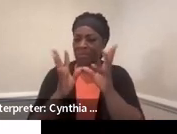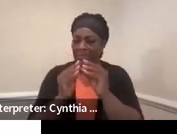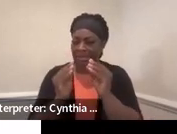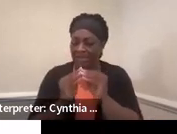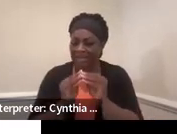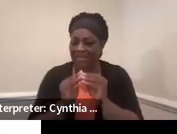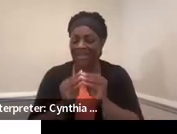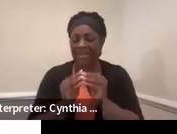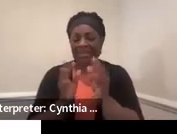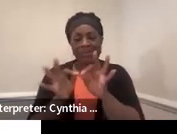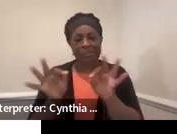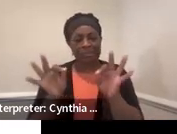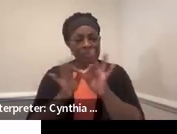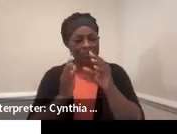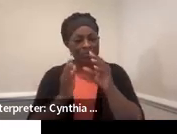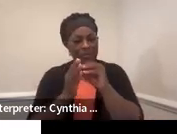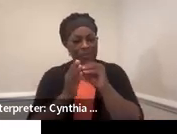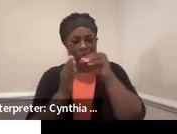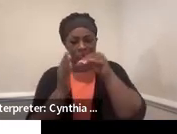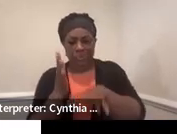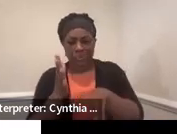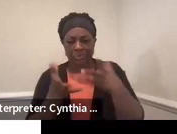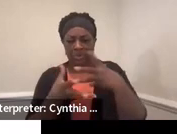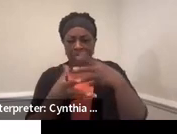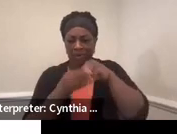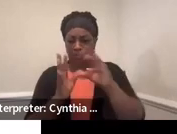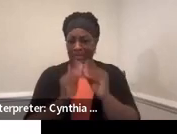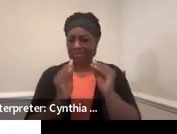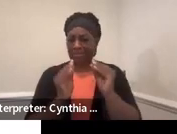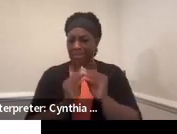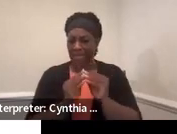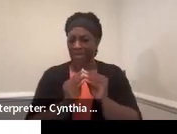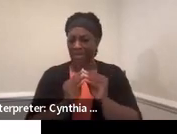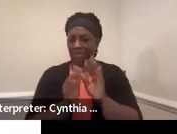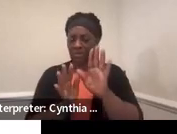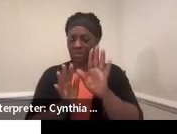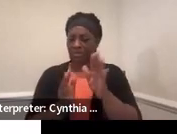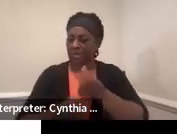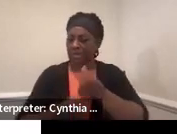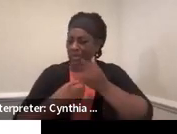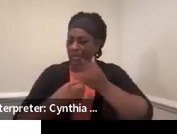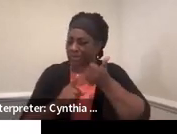need the students to be present at their meetings. So it's their voice that is heard.